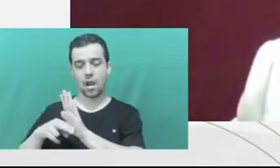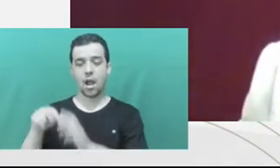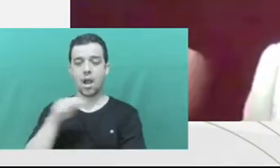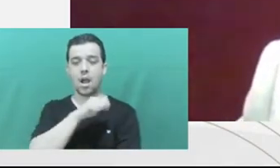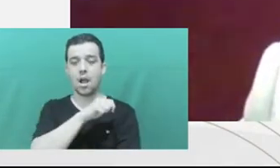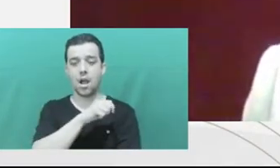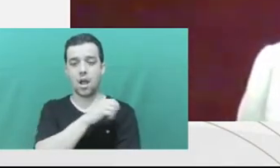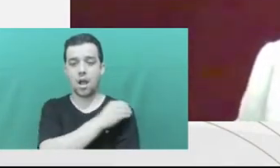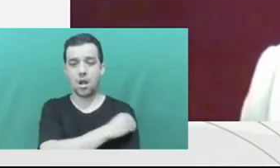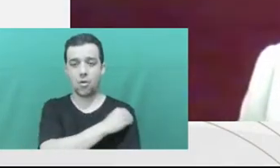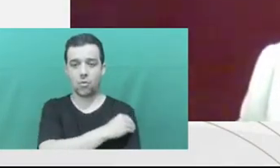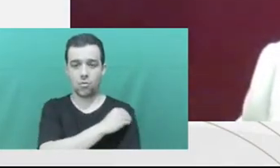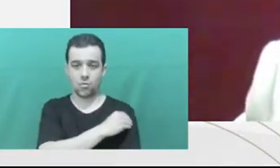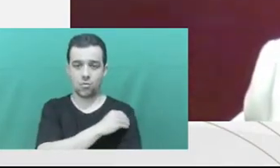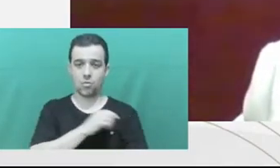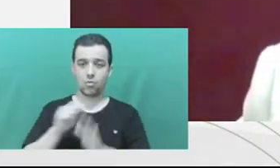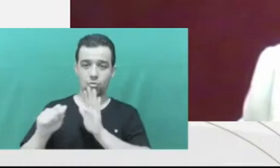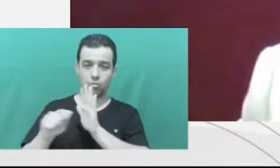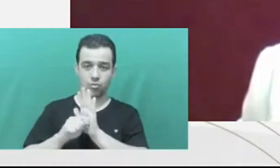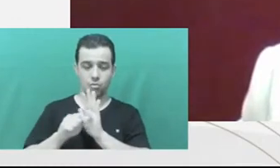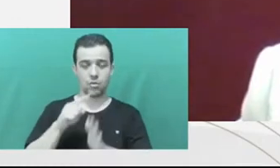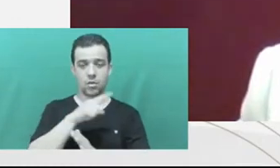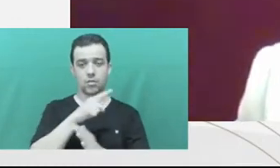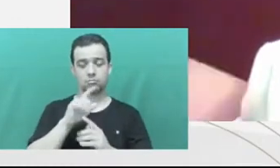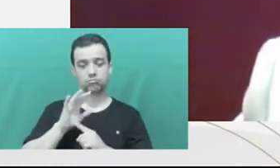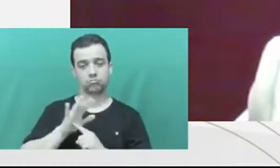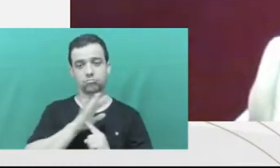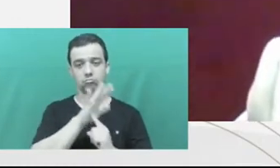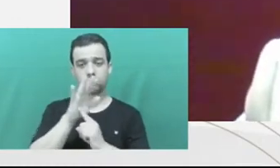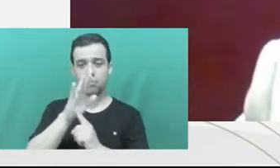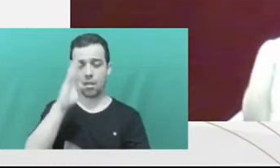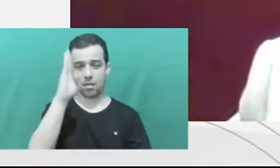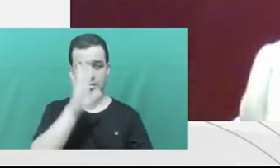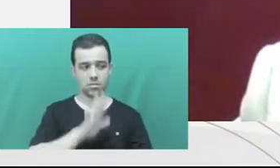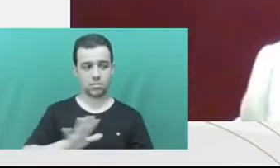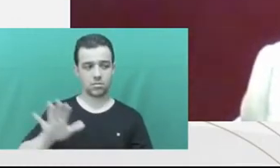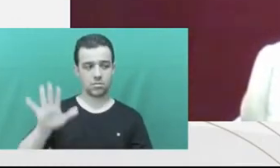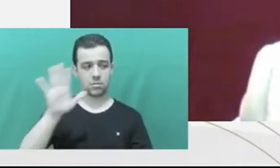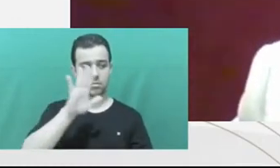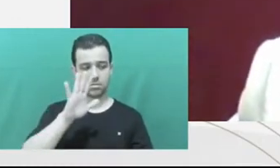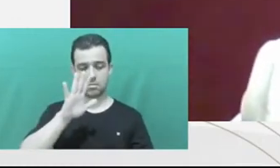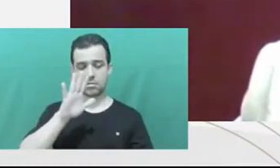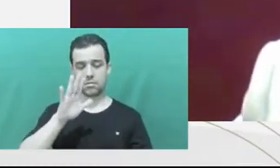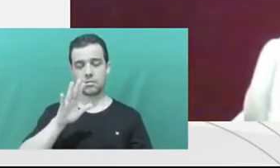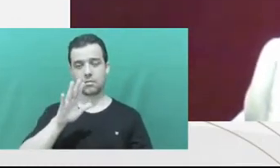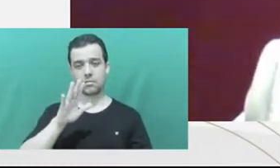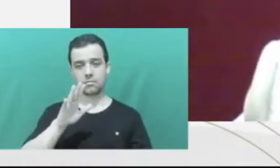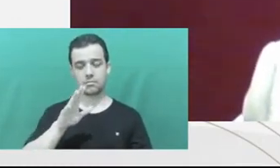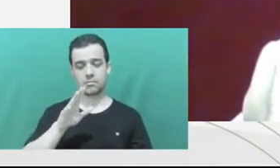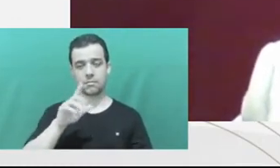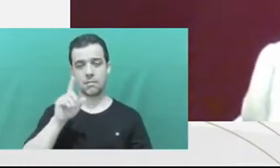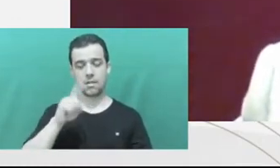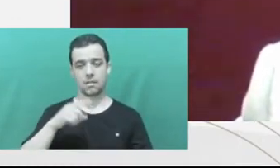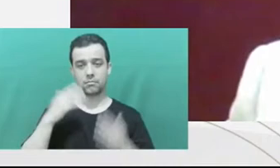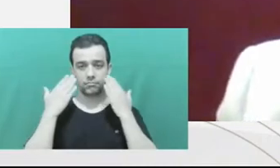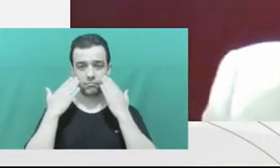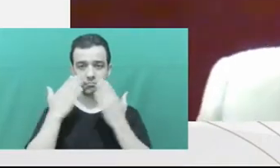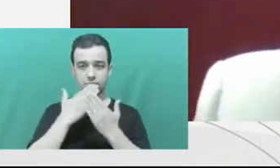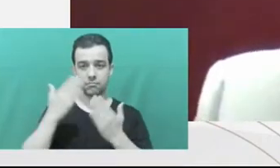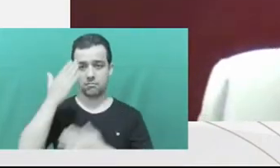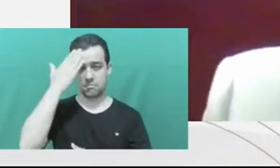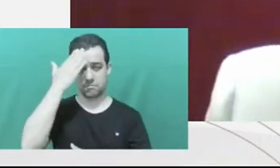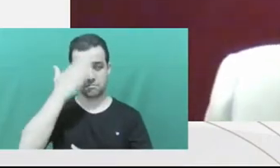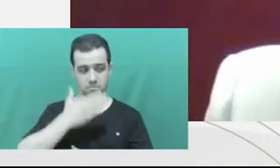and drugs. He has written many articles talking about, he has amazing